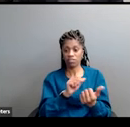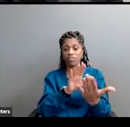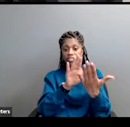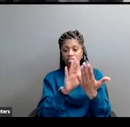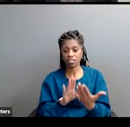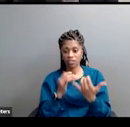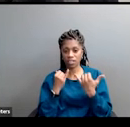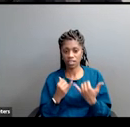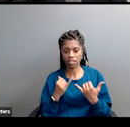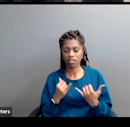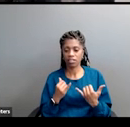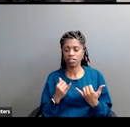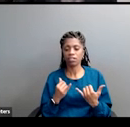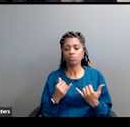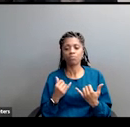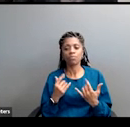So how are we going to respond?